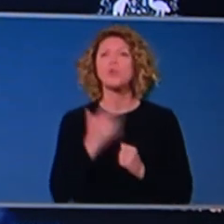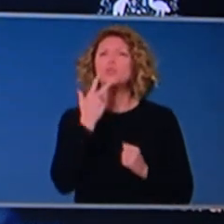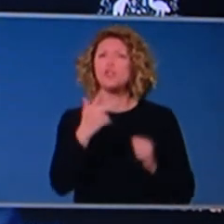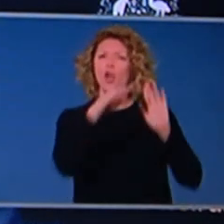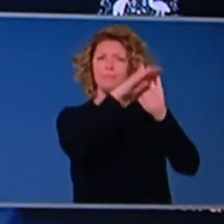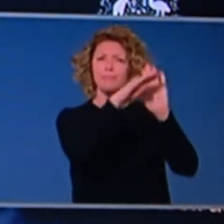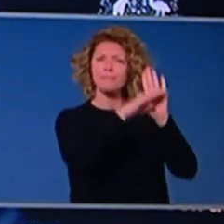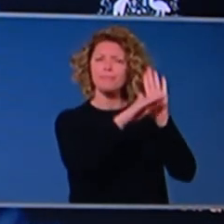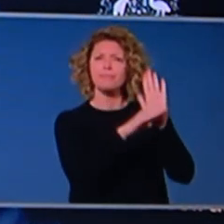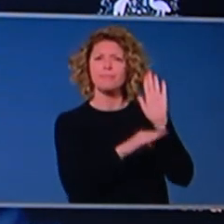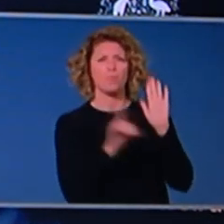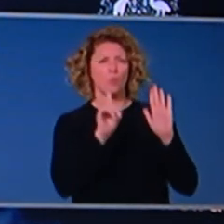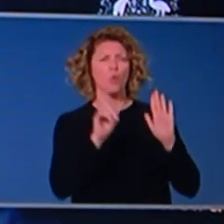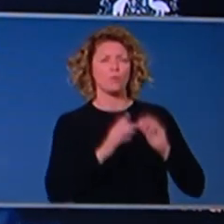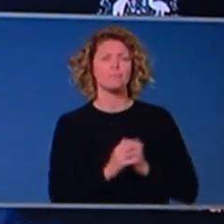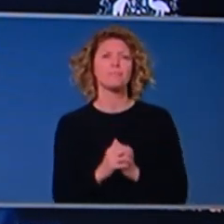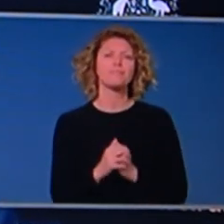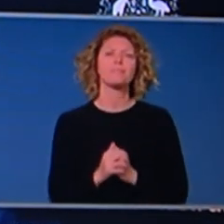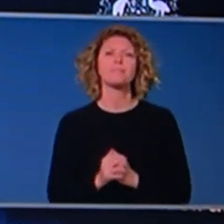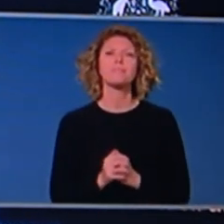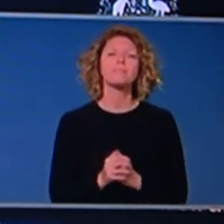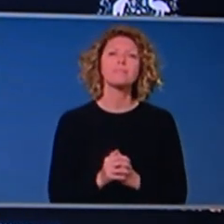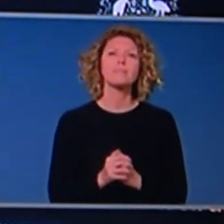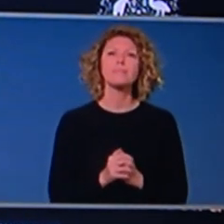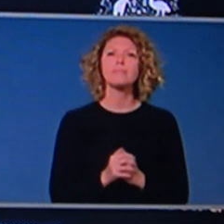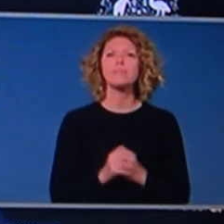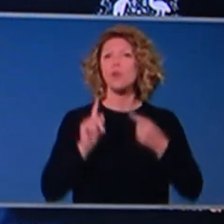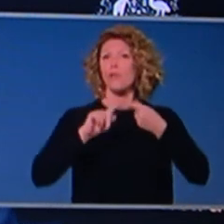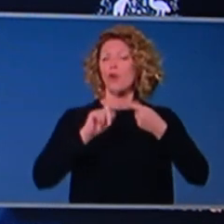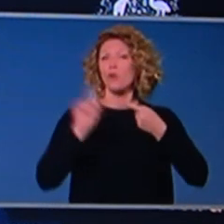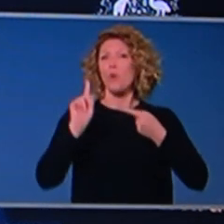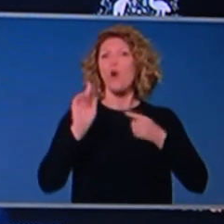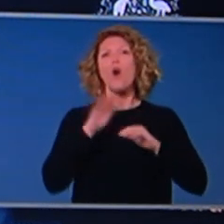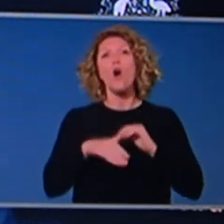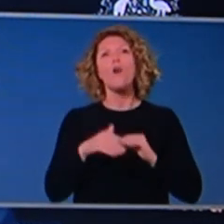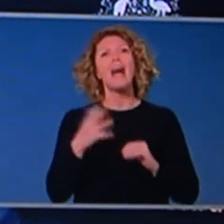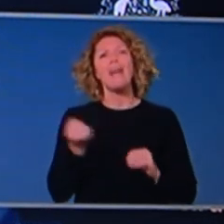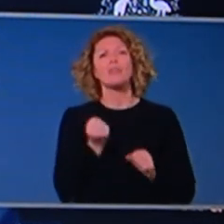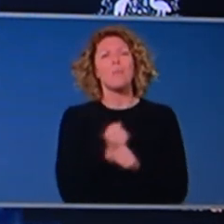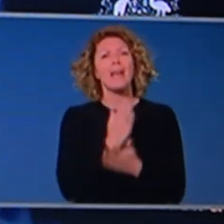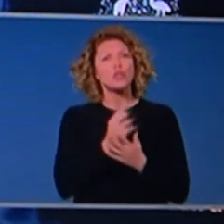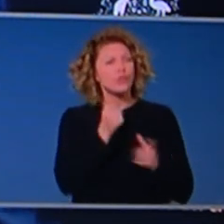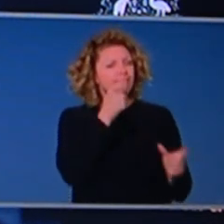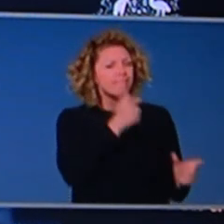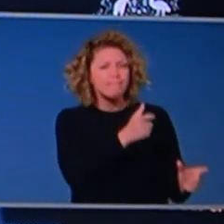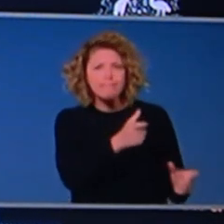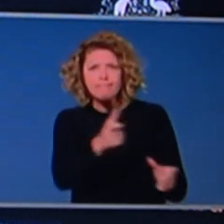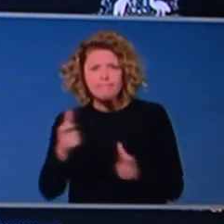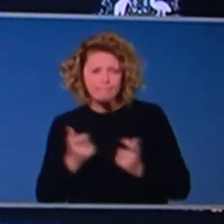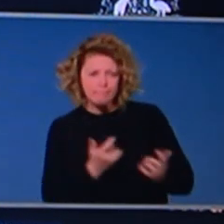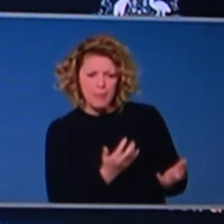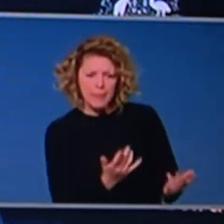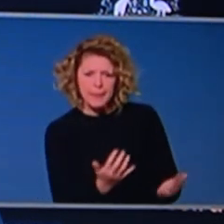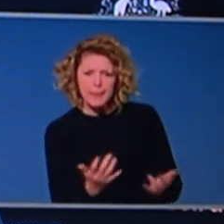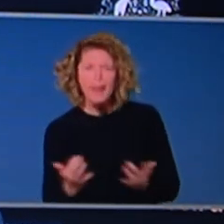outline them in an overview way. The first one was around surveillance and that we have a surveillance